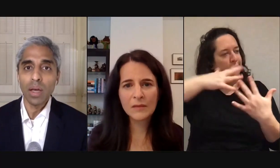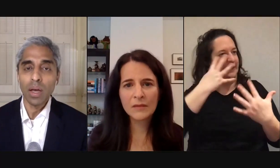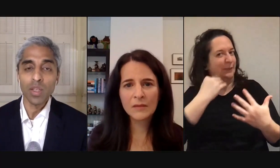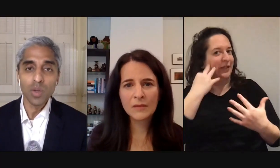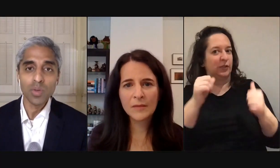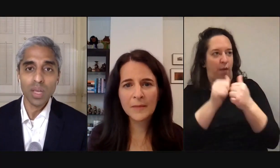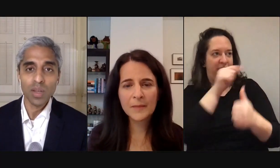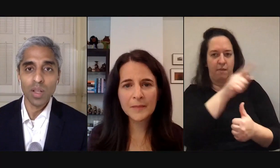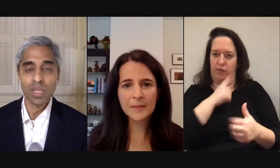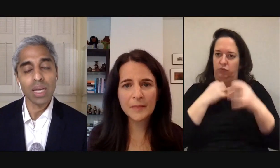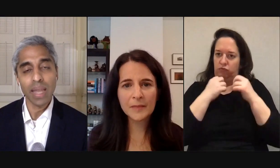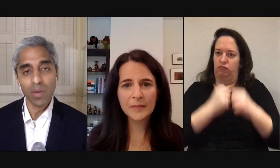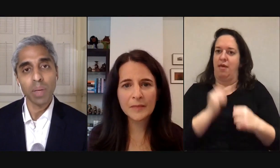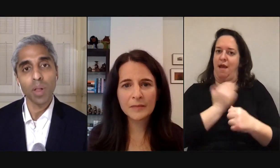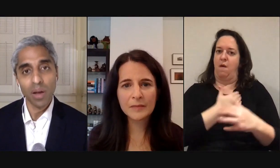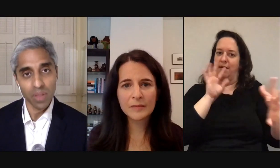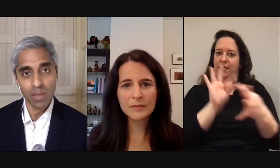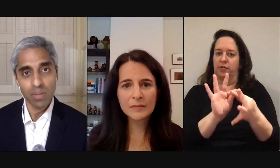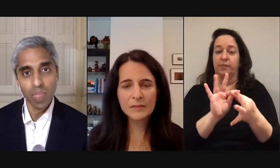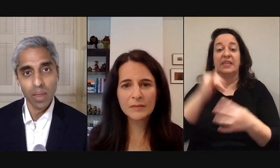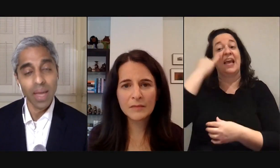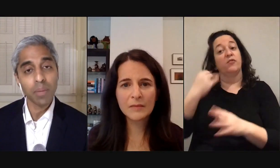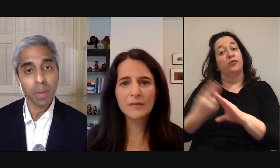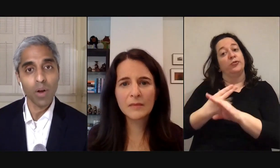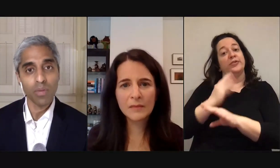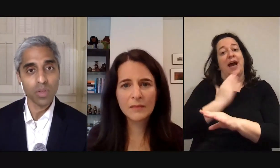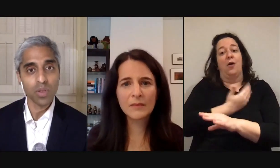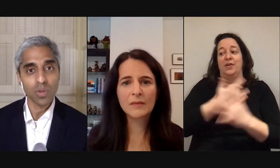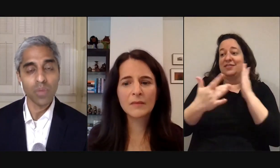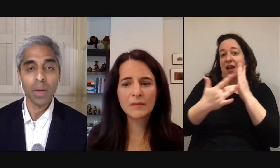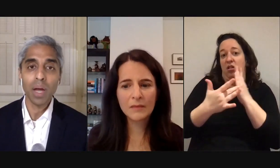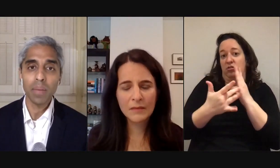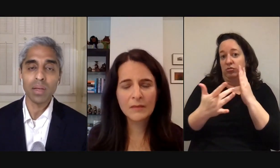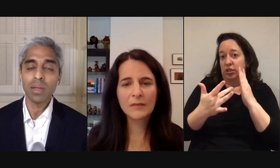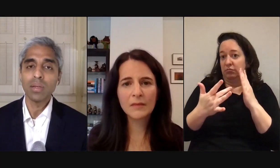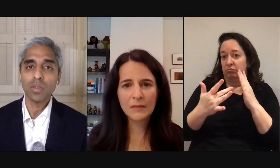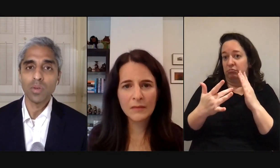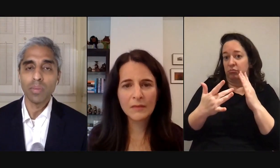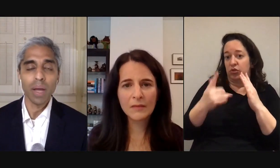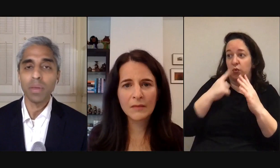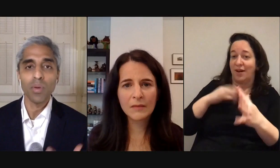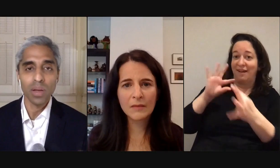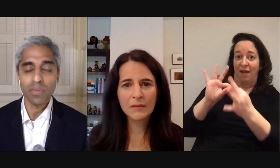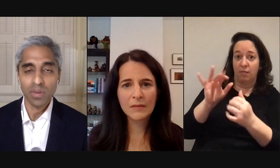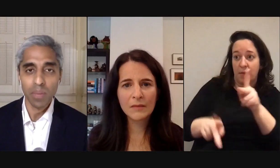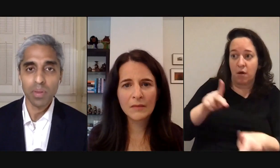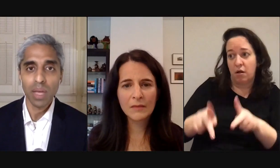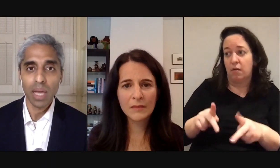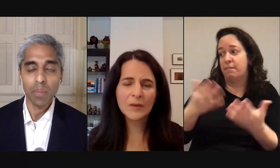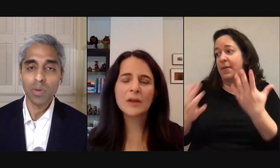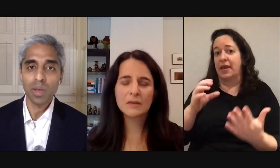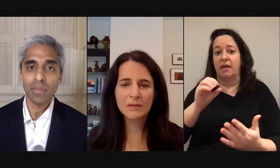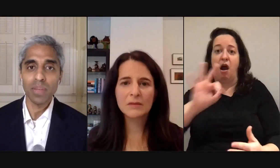use technology to connect with people offline that can be powerful too so if i'm coming to miami florida for